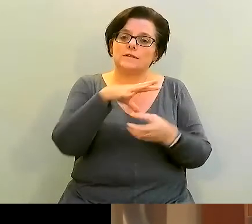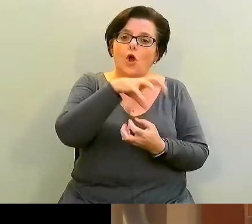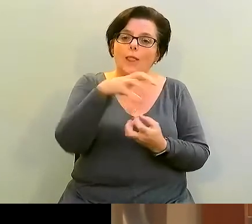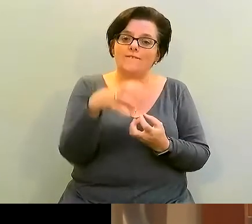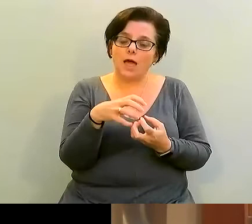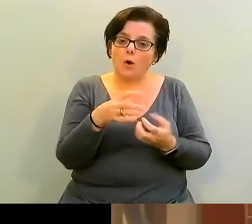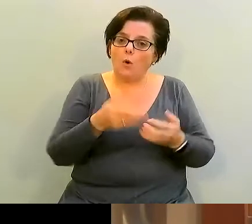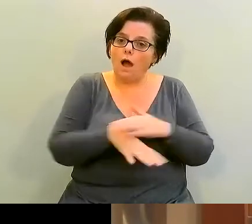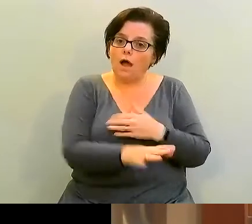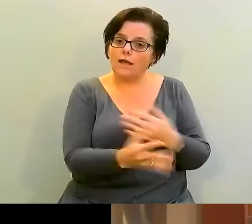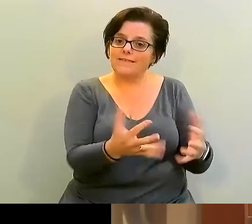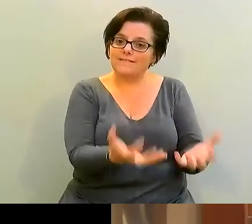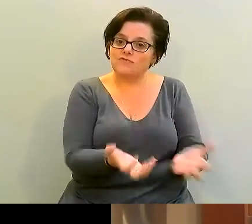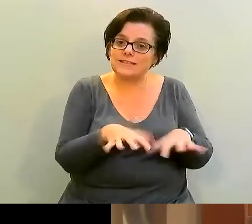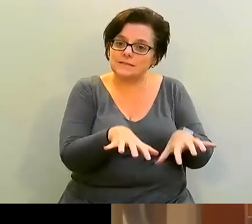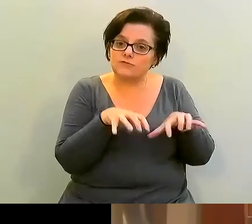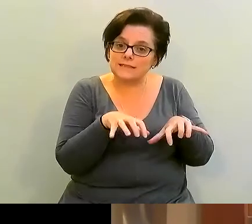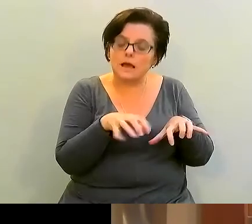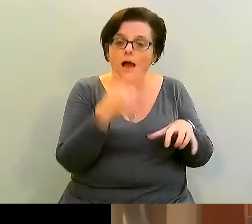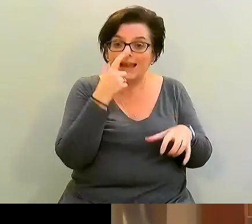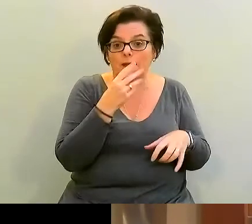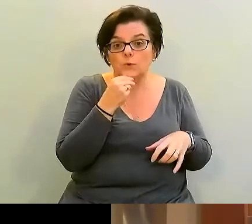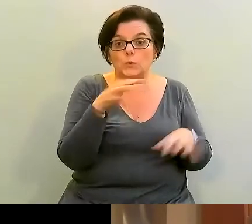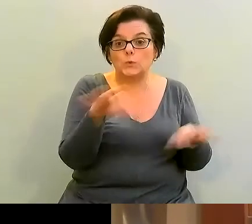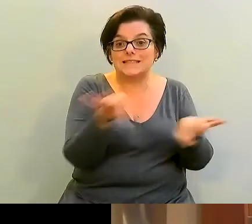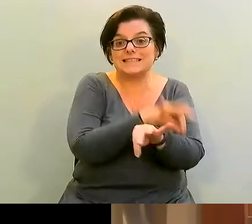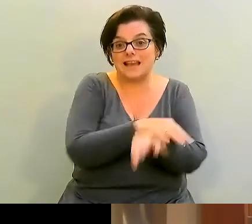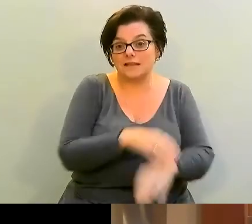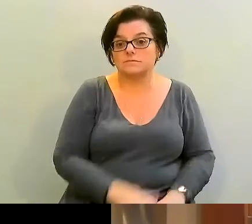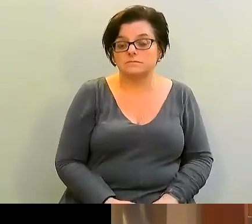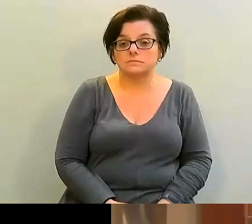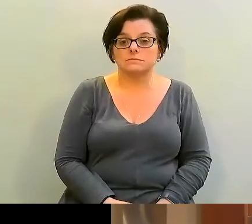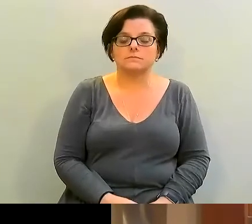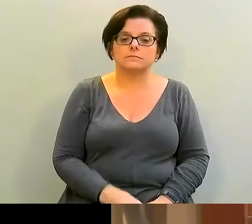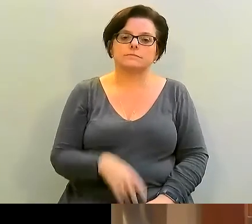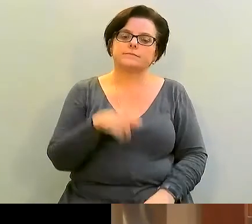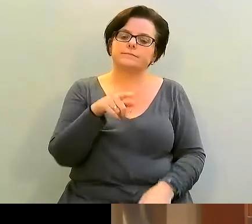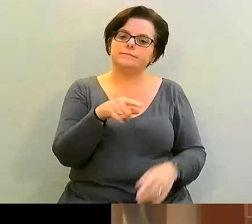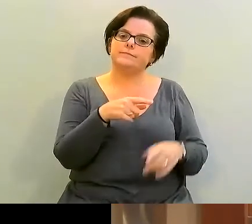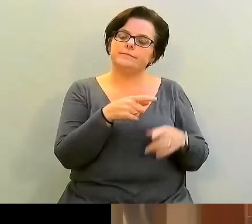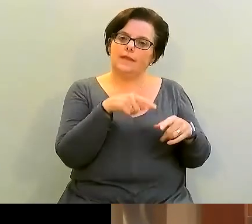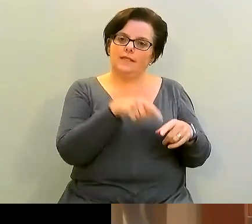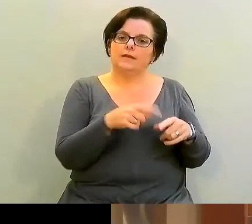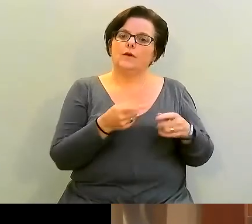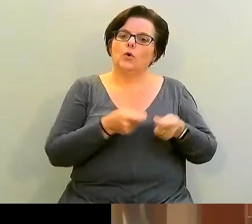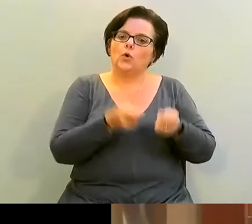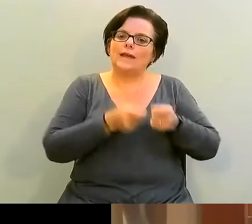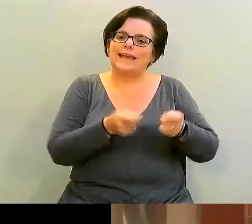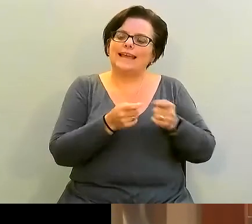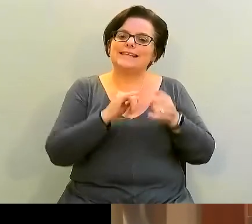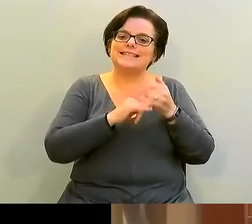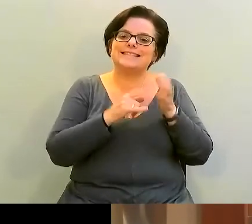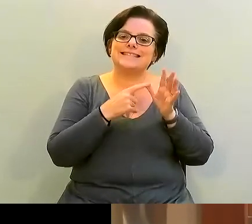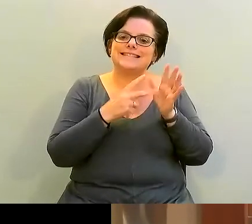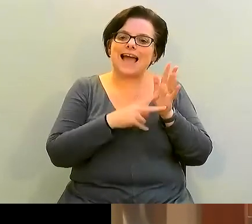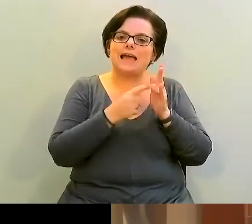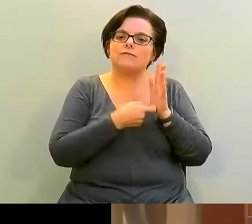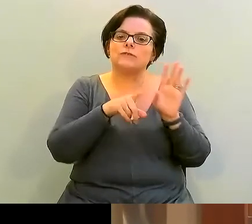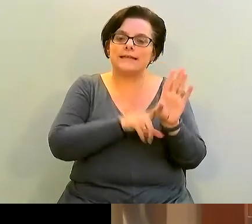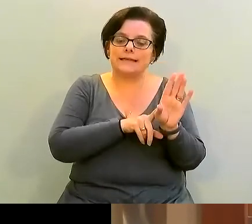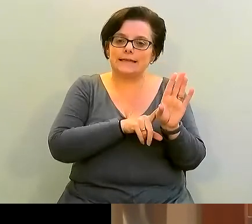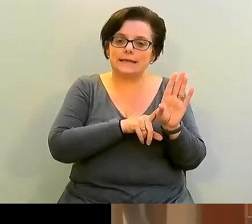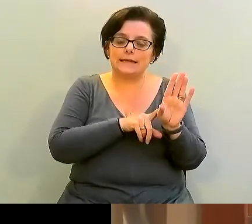in your freezer, you can use that as well. The thing about savory cooking, which is what we're doing tonight, is that it's really